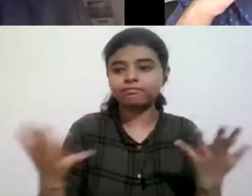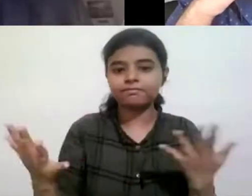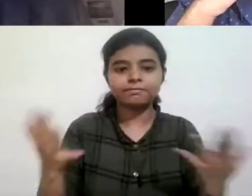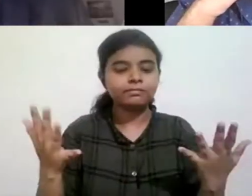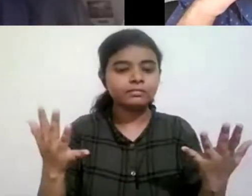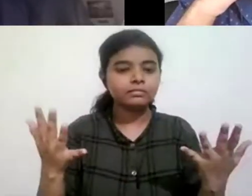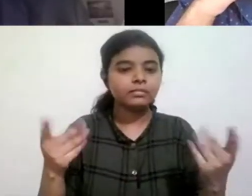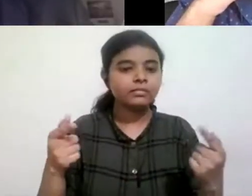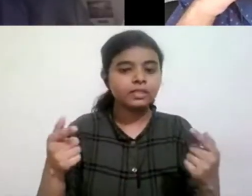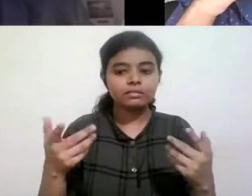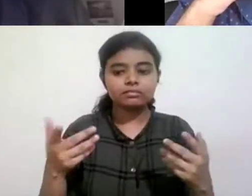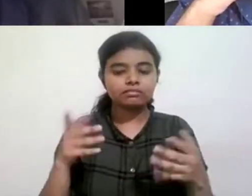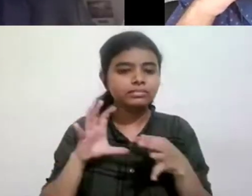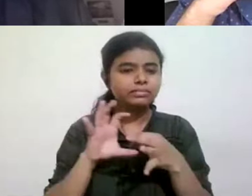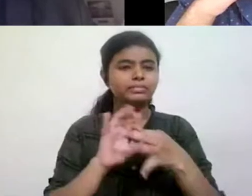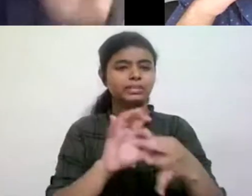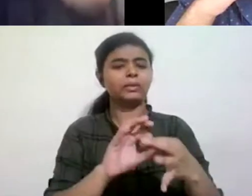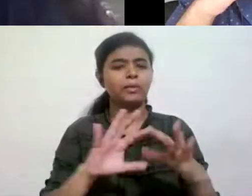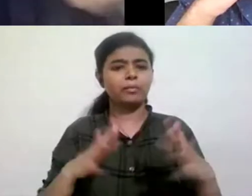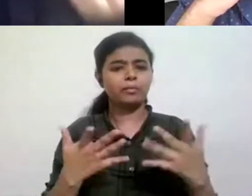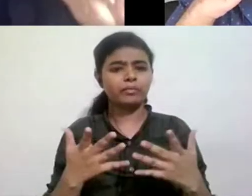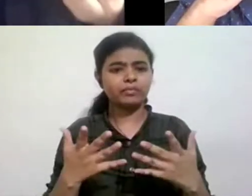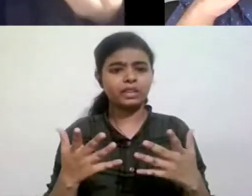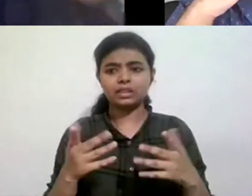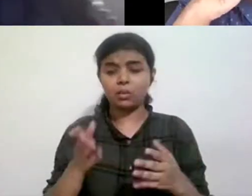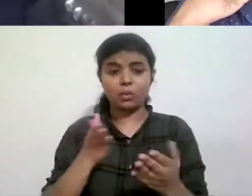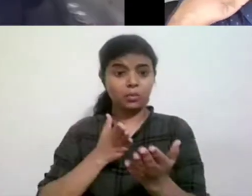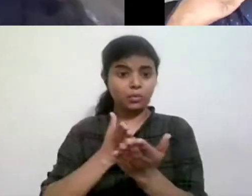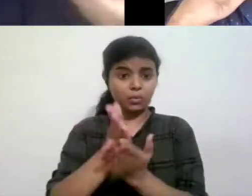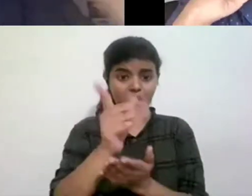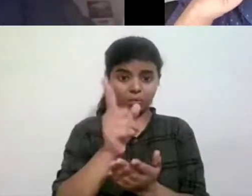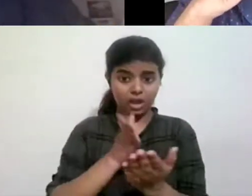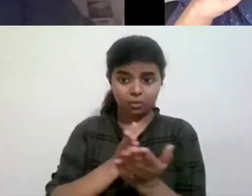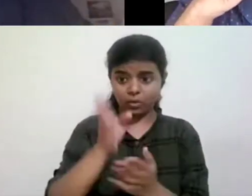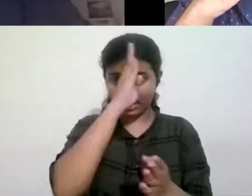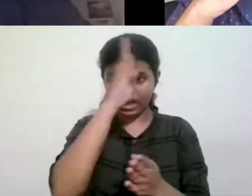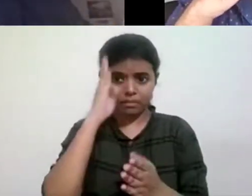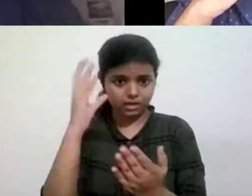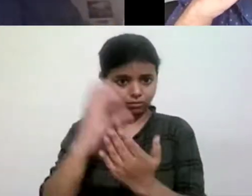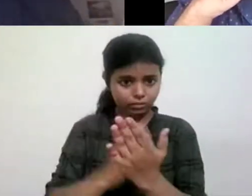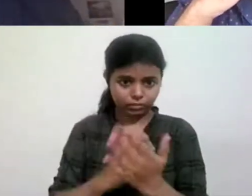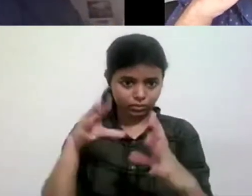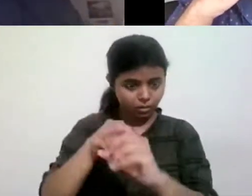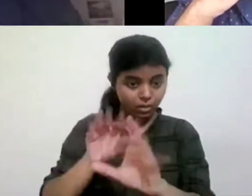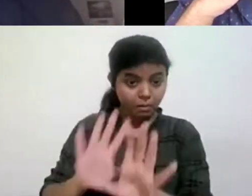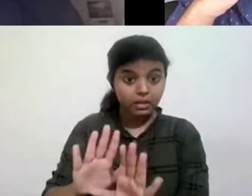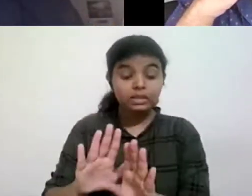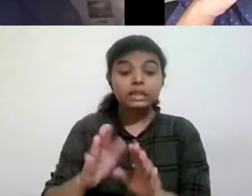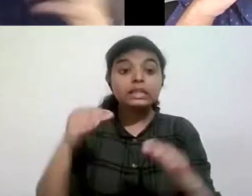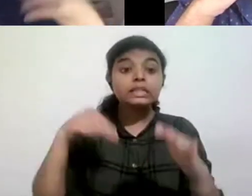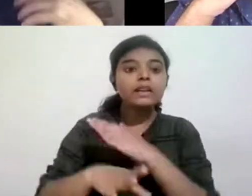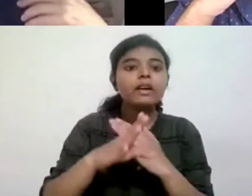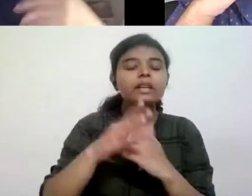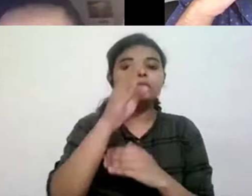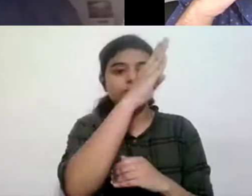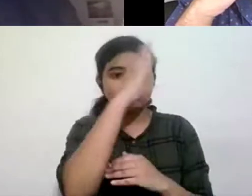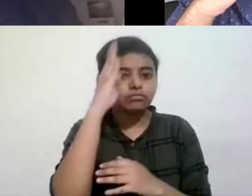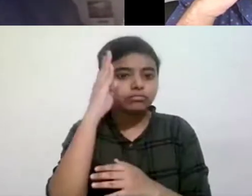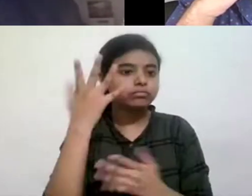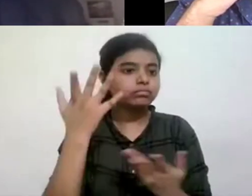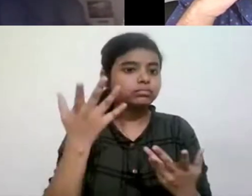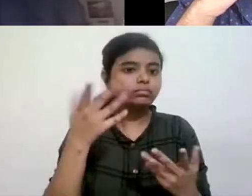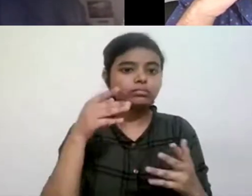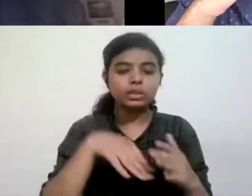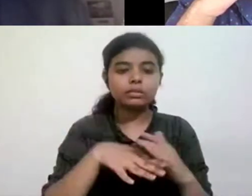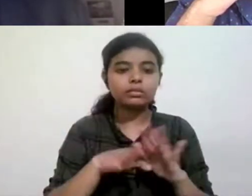profound interaction between not just one way from academia out, but the academics have to be willing to, uh,